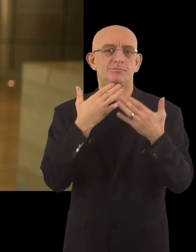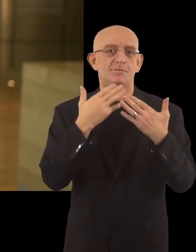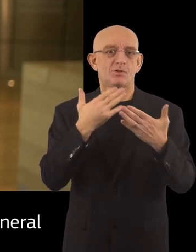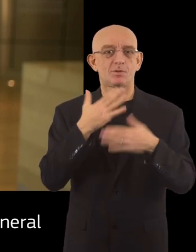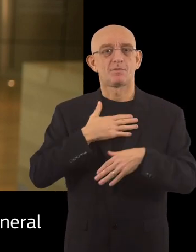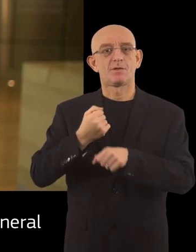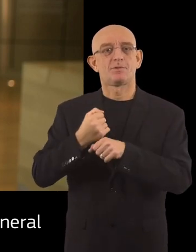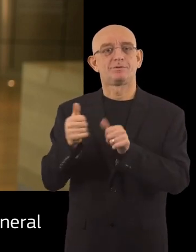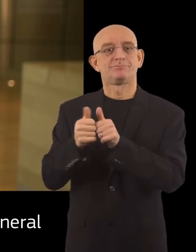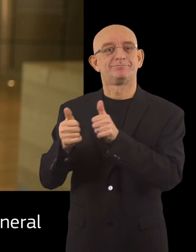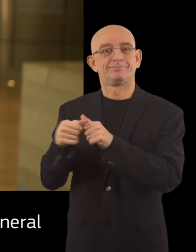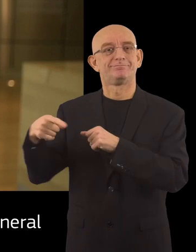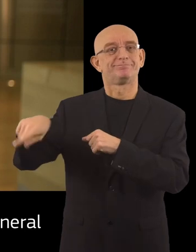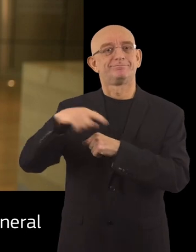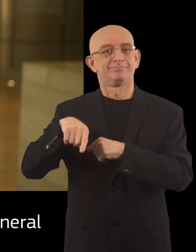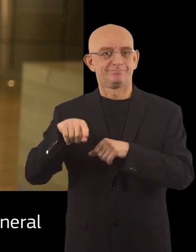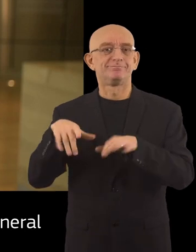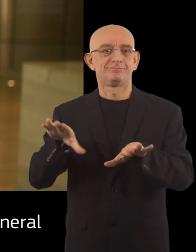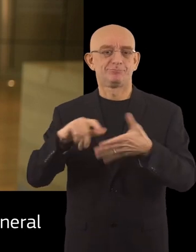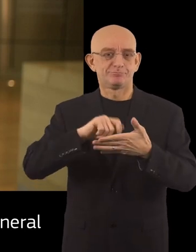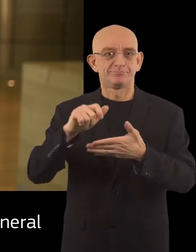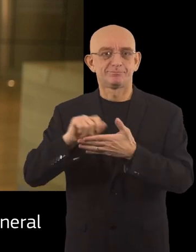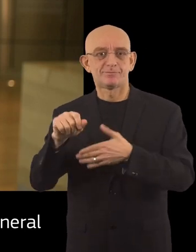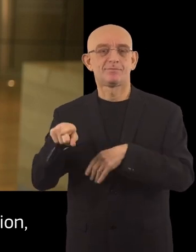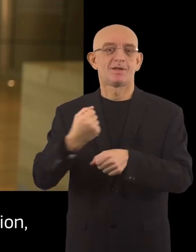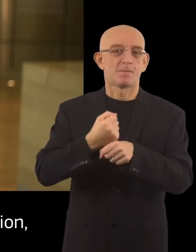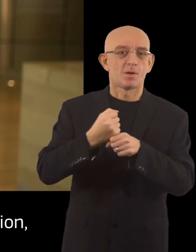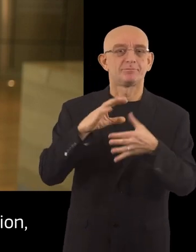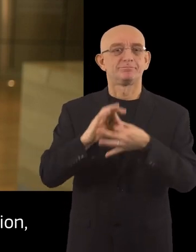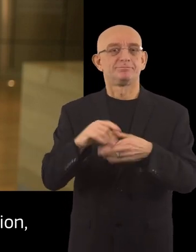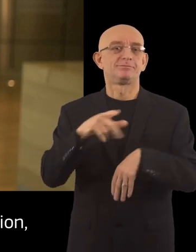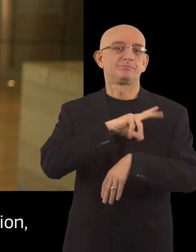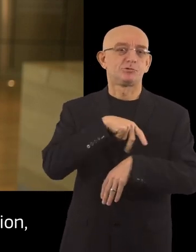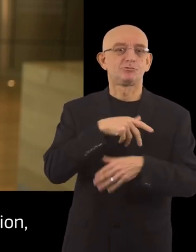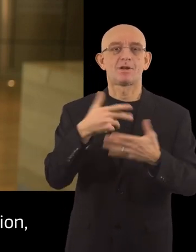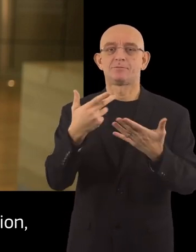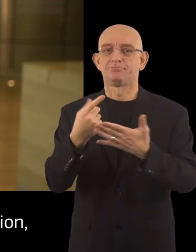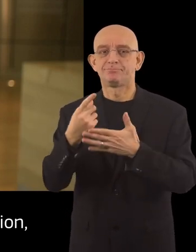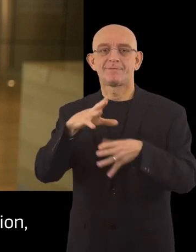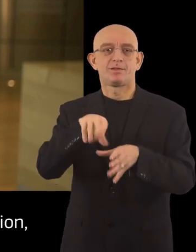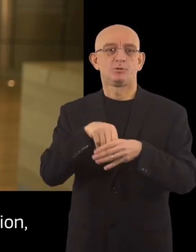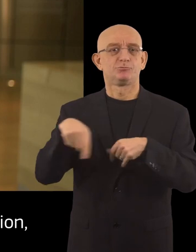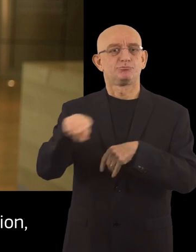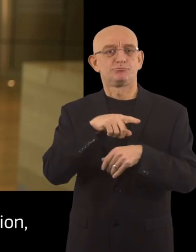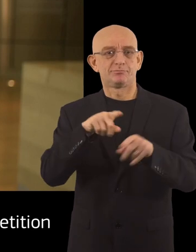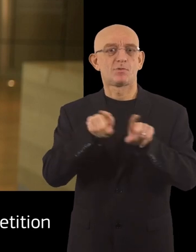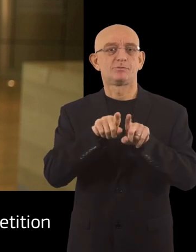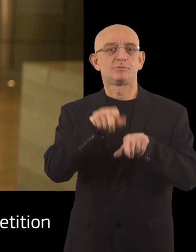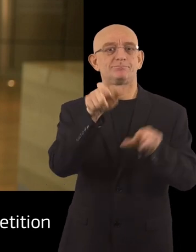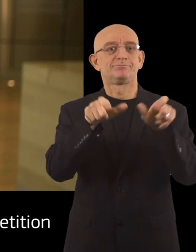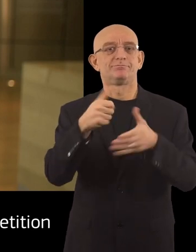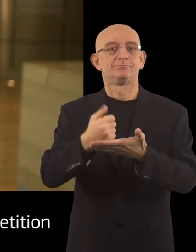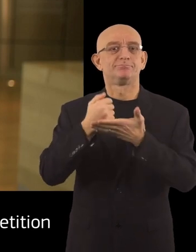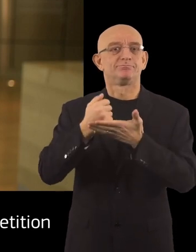I also thank colleagues in the Directorate General for Employment, Social Affairs and Inclusion. And our